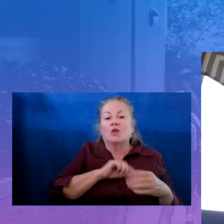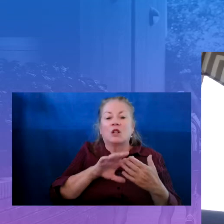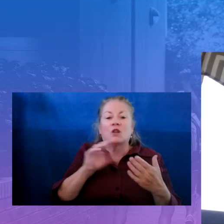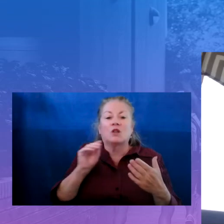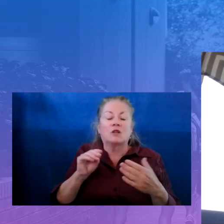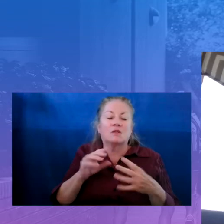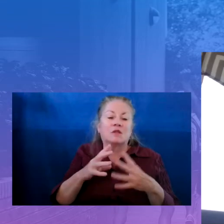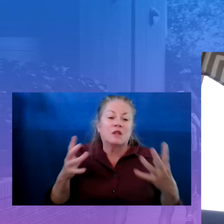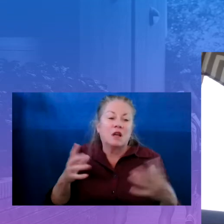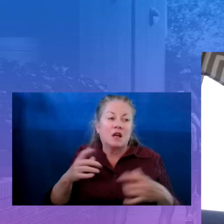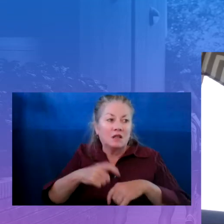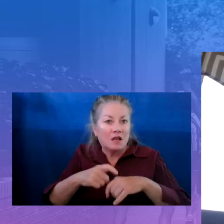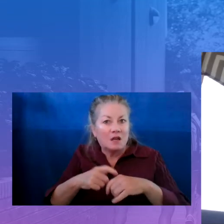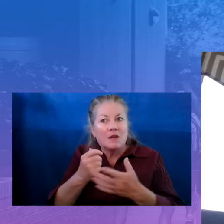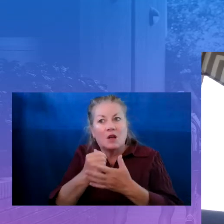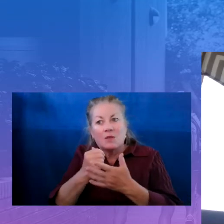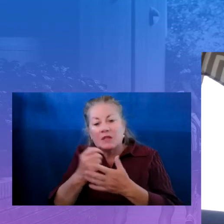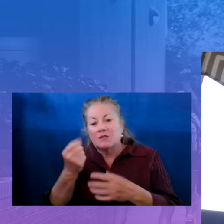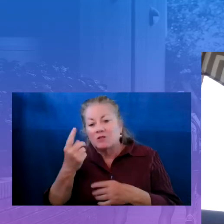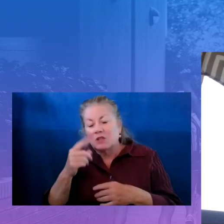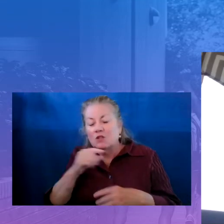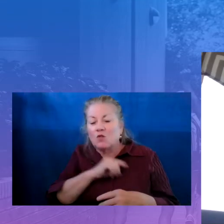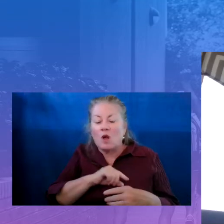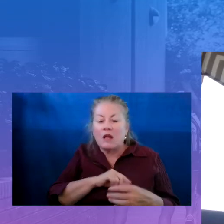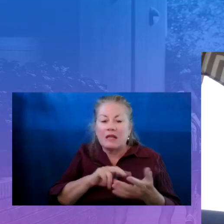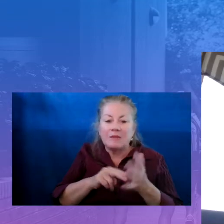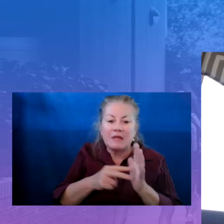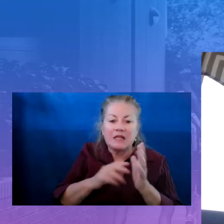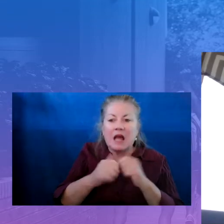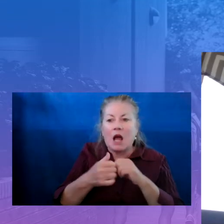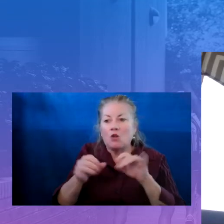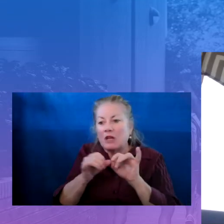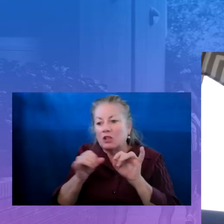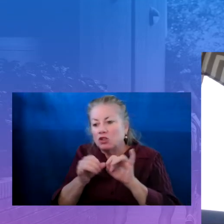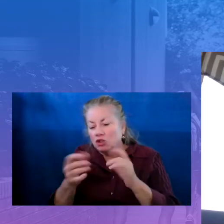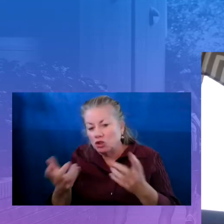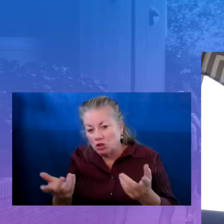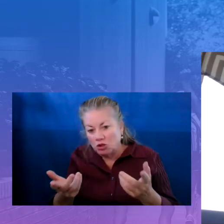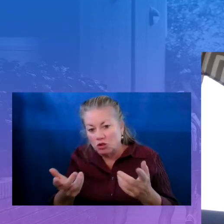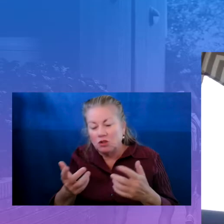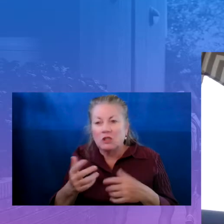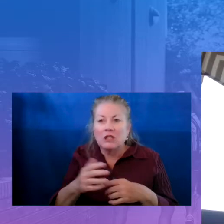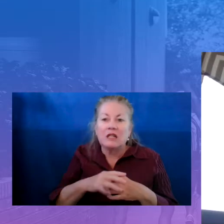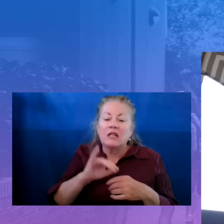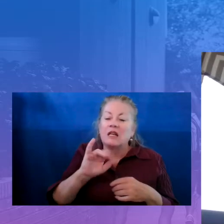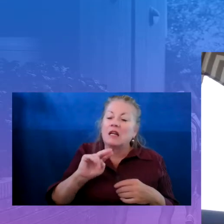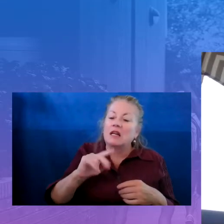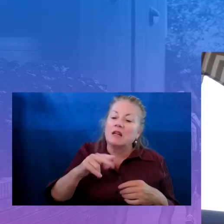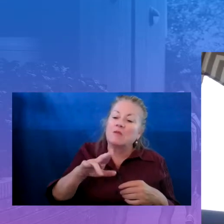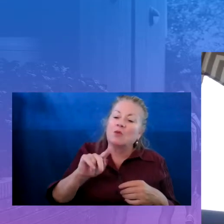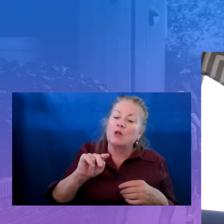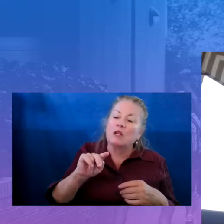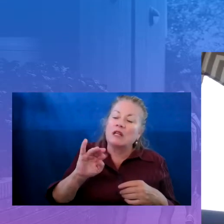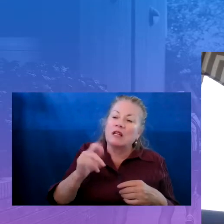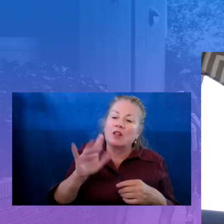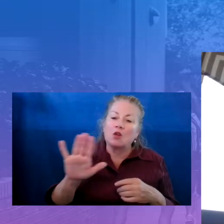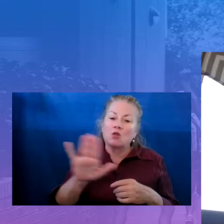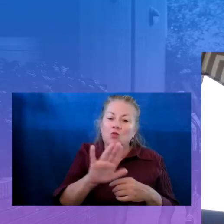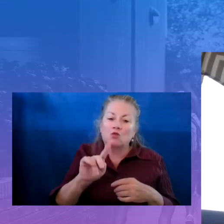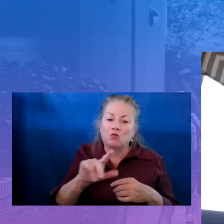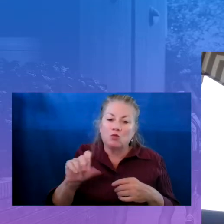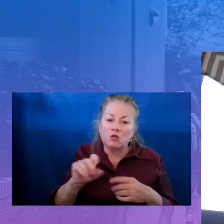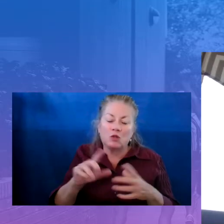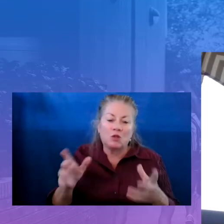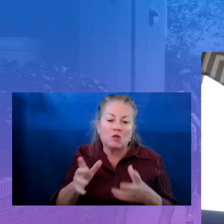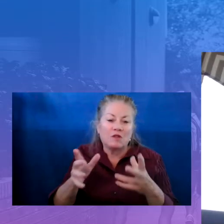what quality means, how you measure it and putting those tools into place. We really want to cultivate community and belonging.